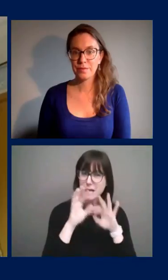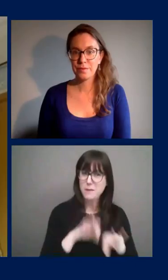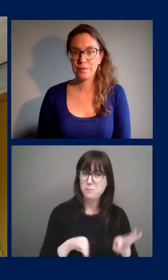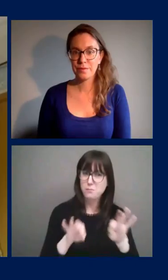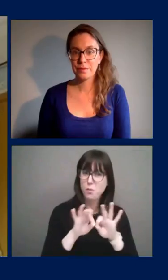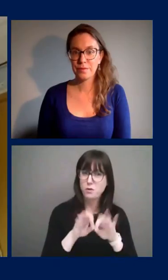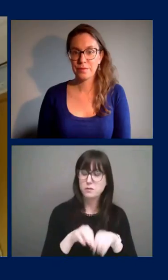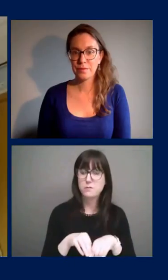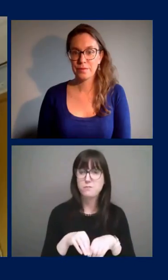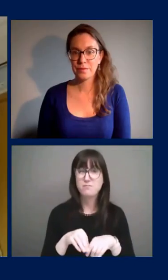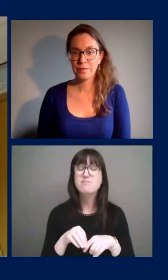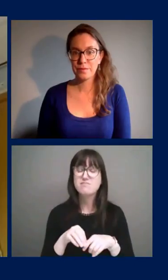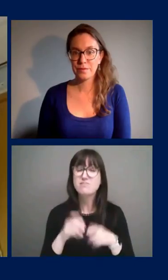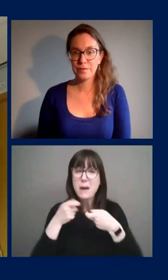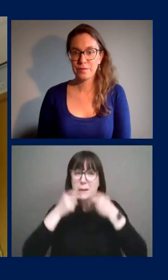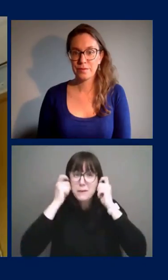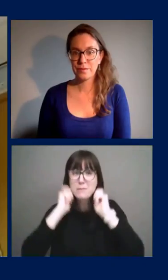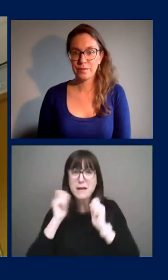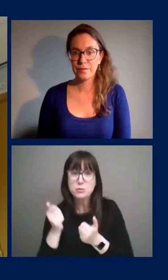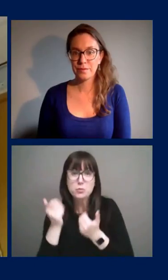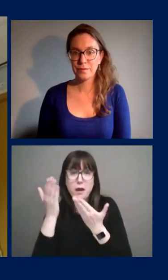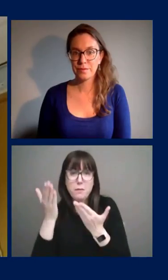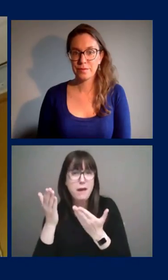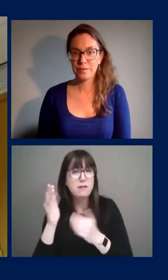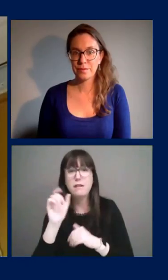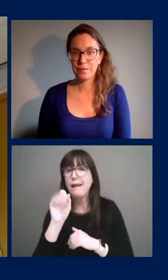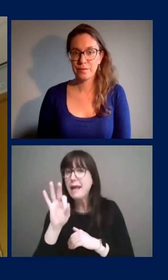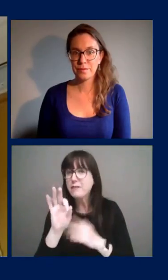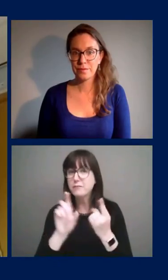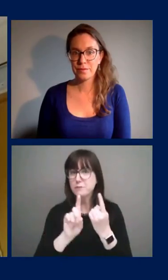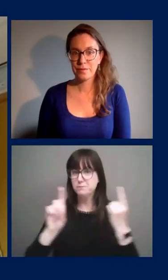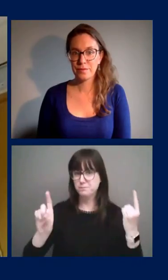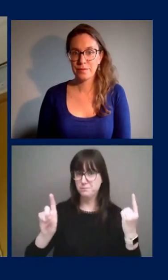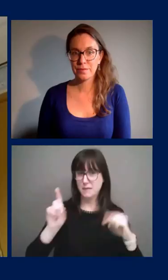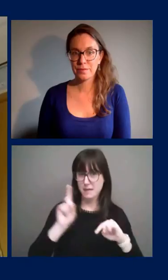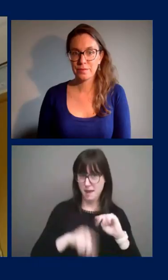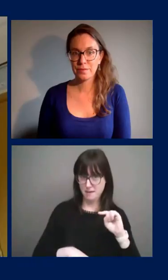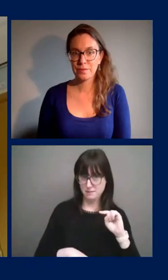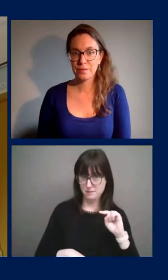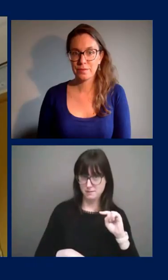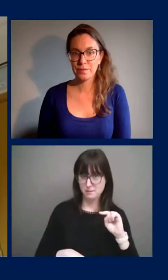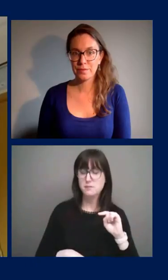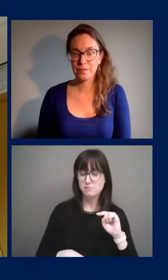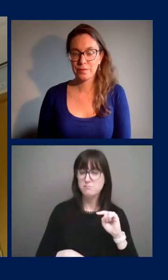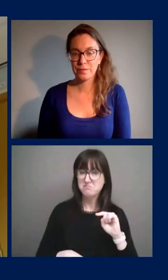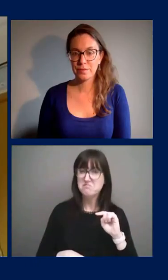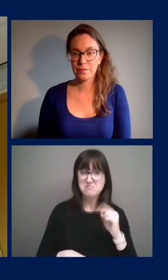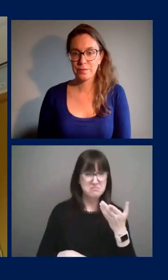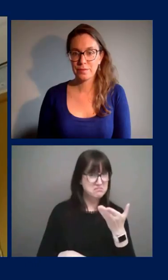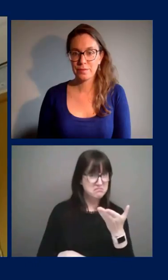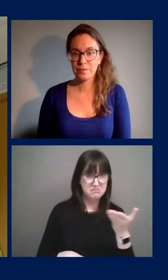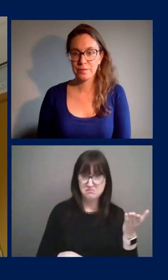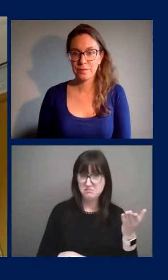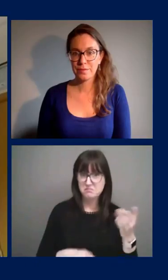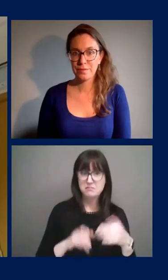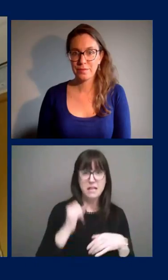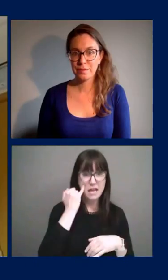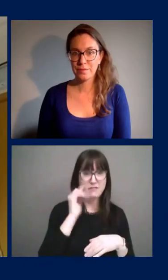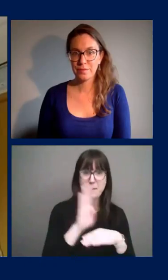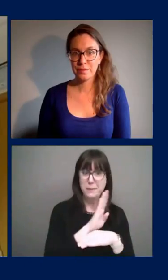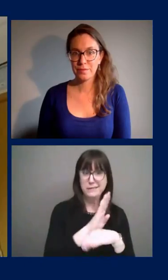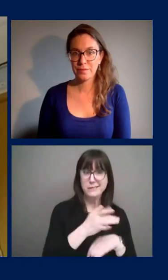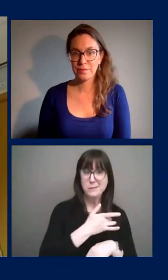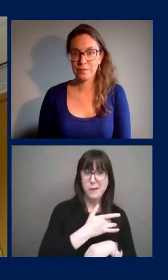uh, is recommended when people cannot keep two meters away from others. So if it's that kind of business, that kind of setting, um,